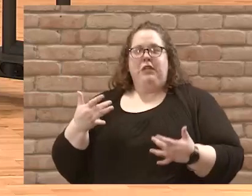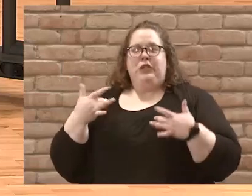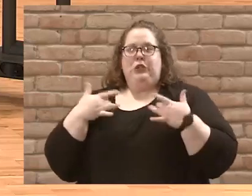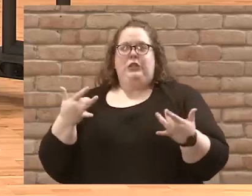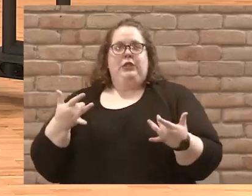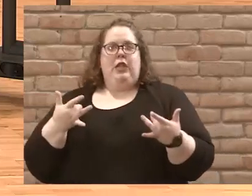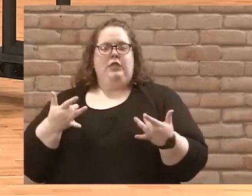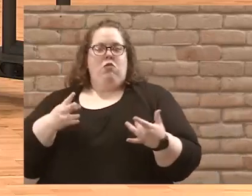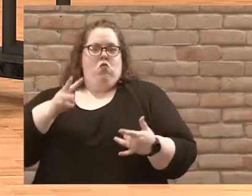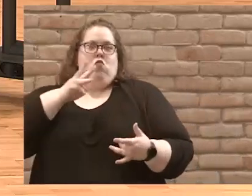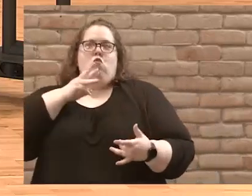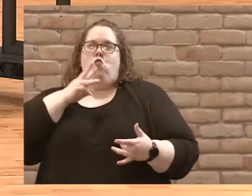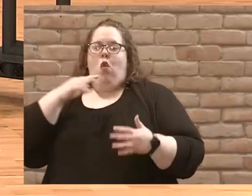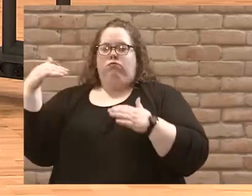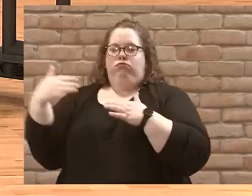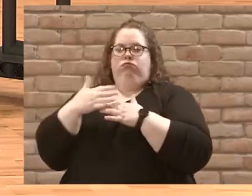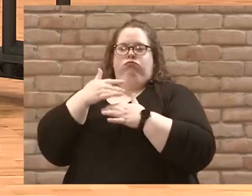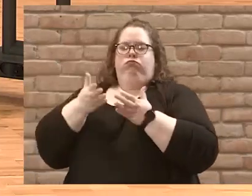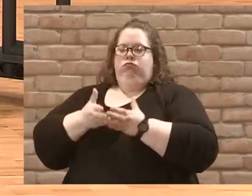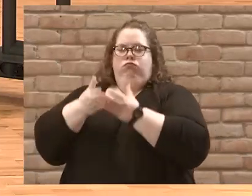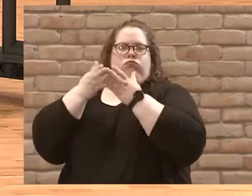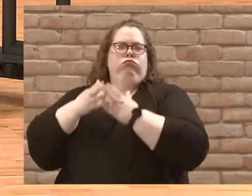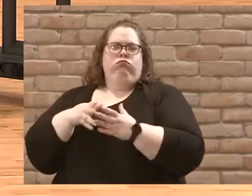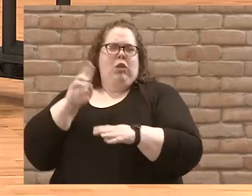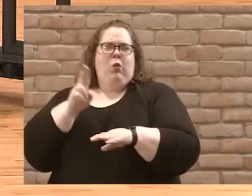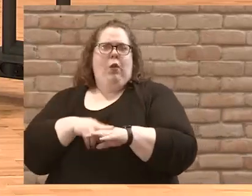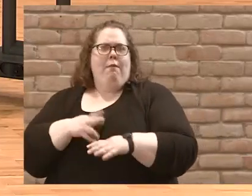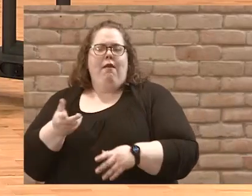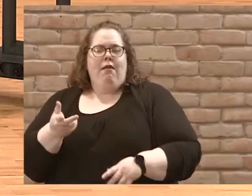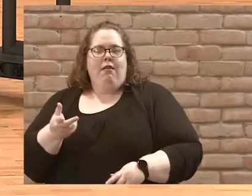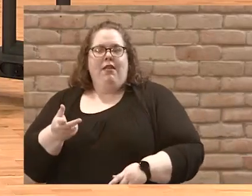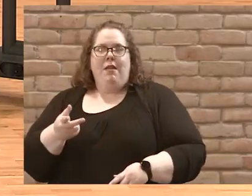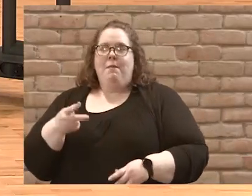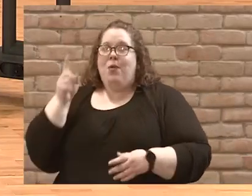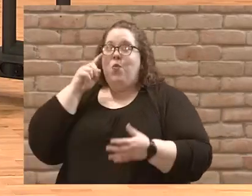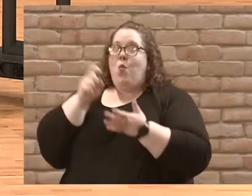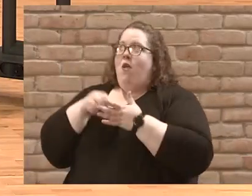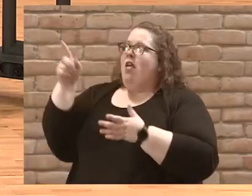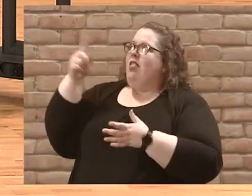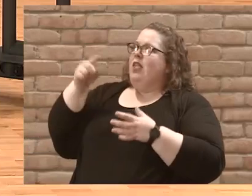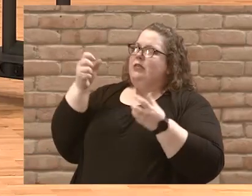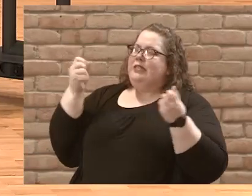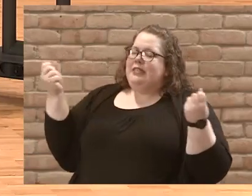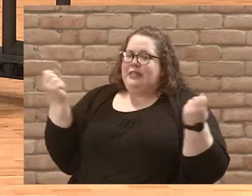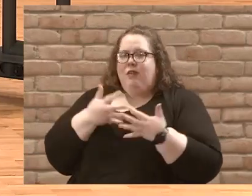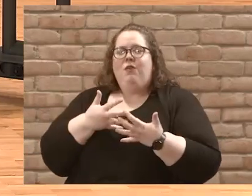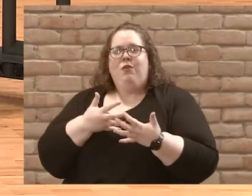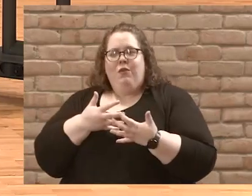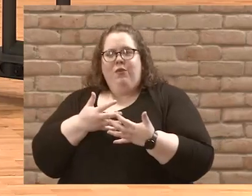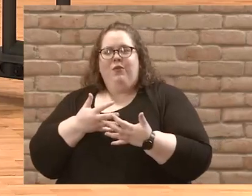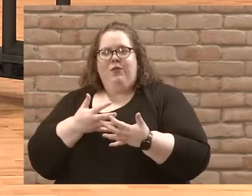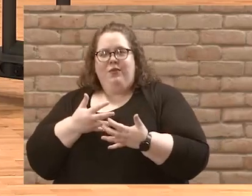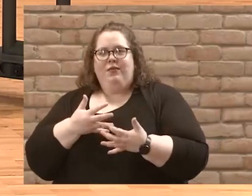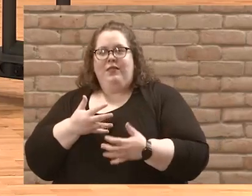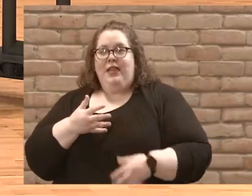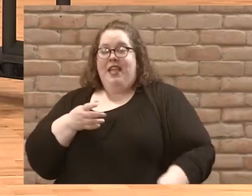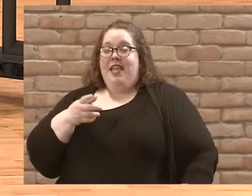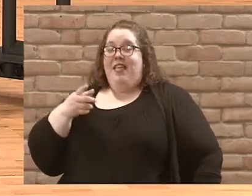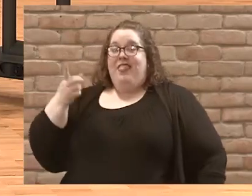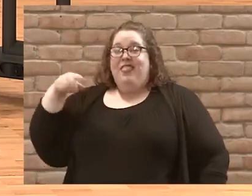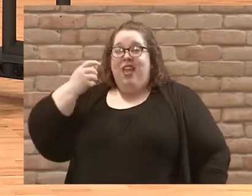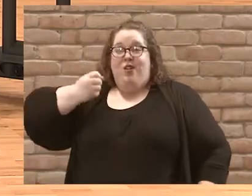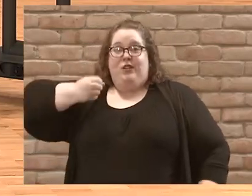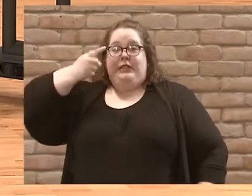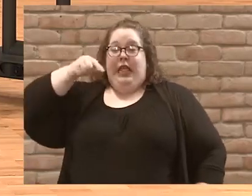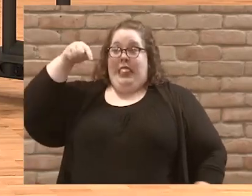big lake. They were used to storms coming up, but notice how scared they are. They understand that this